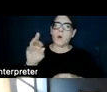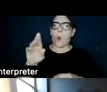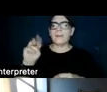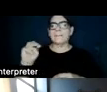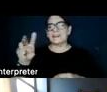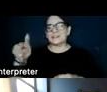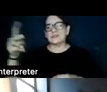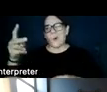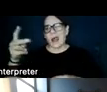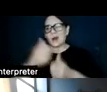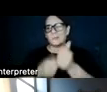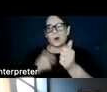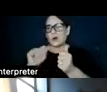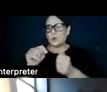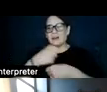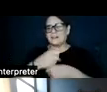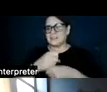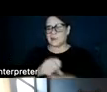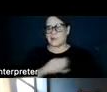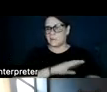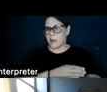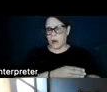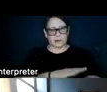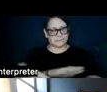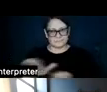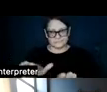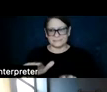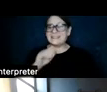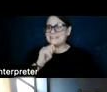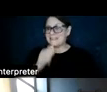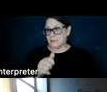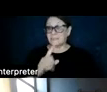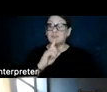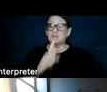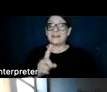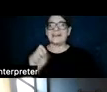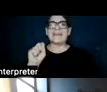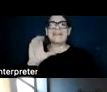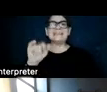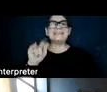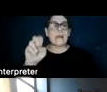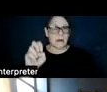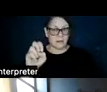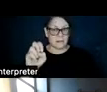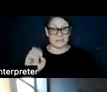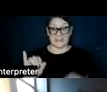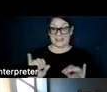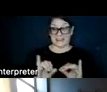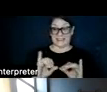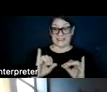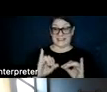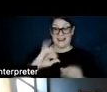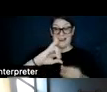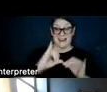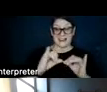unit generation issue that's the concern. It's really the scale. The scale of this build out that we require